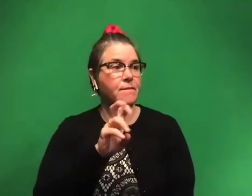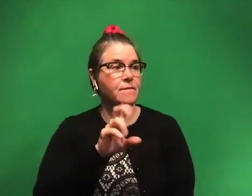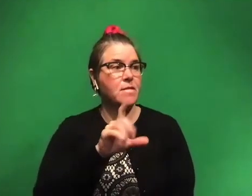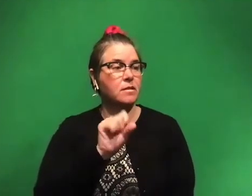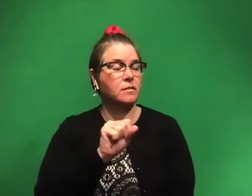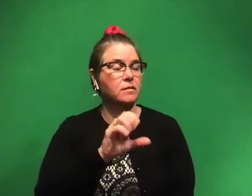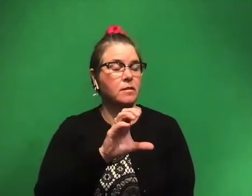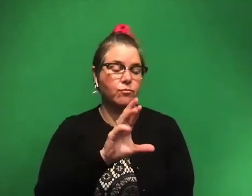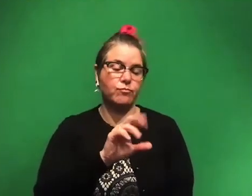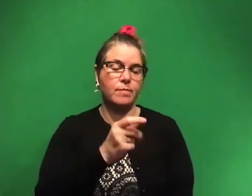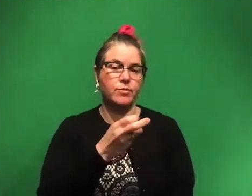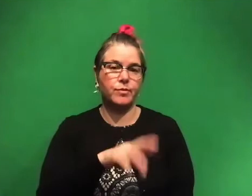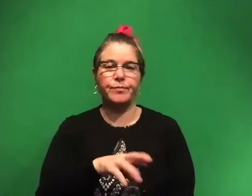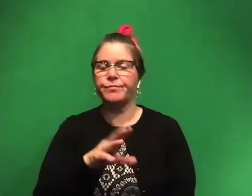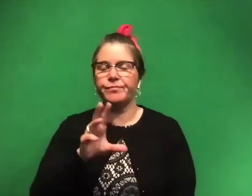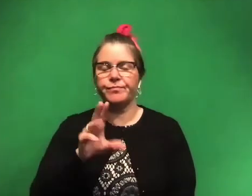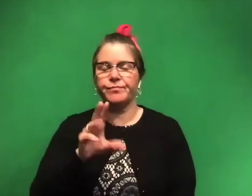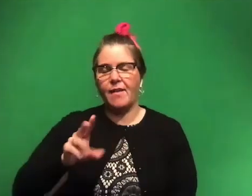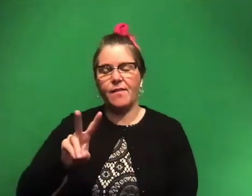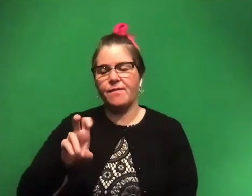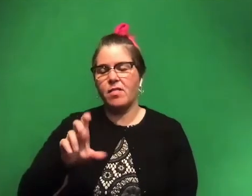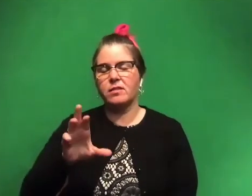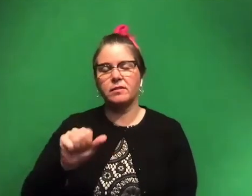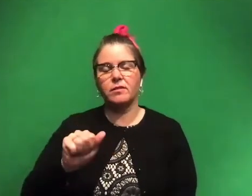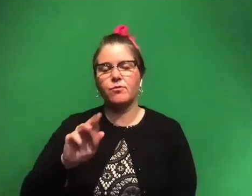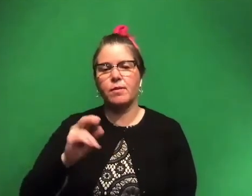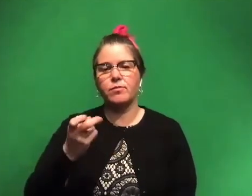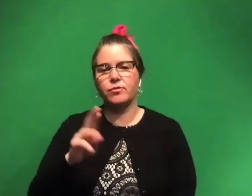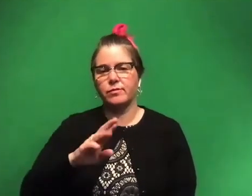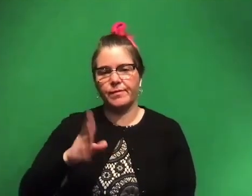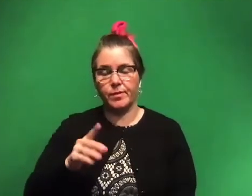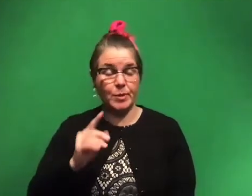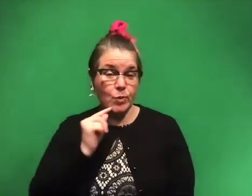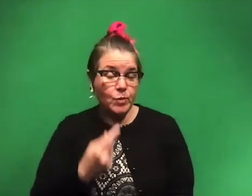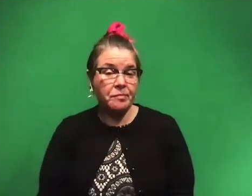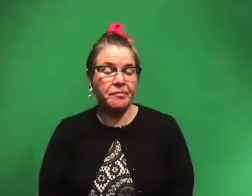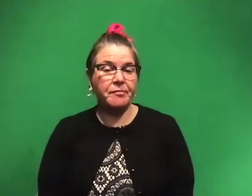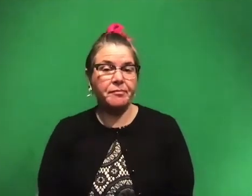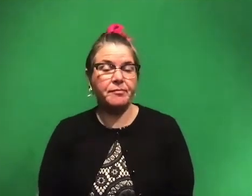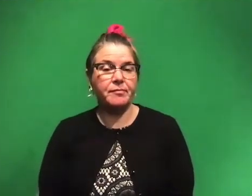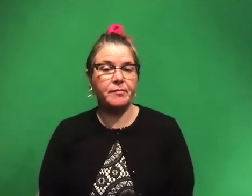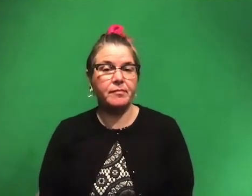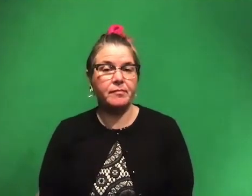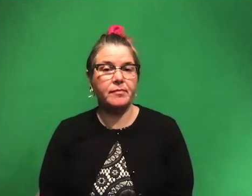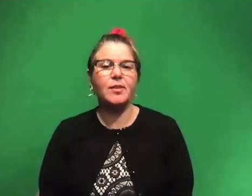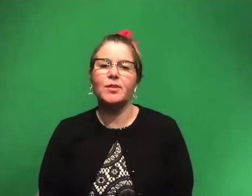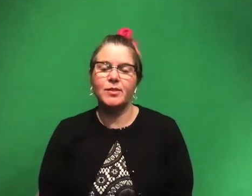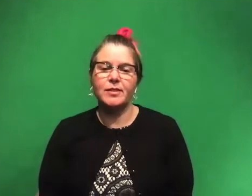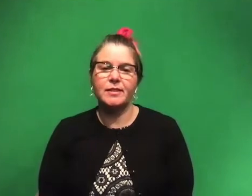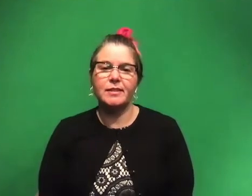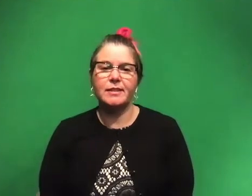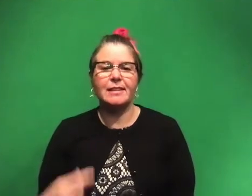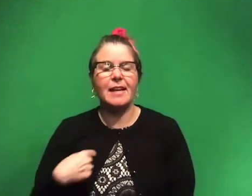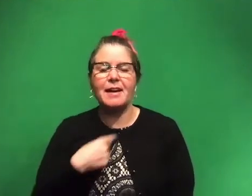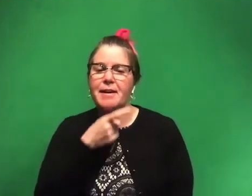No, I haven't found a velociraptor. That would be really cool. Yeah. I, oh man, I can't say